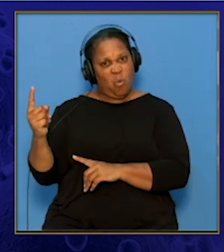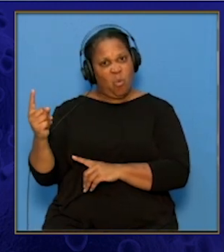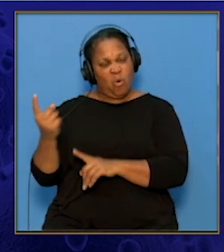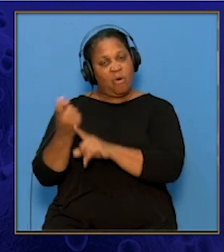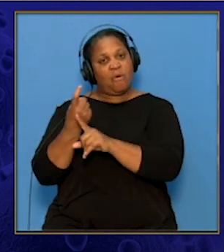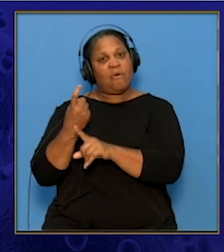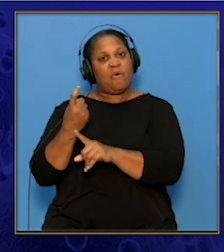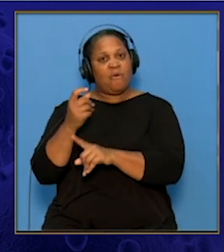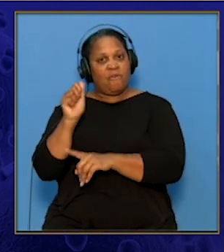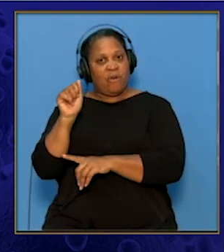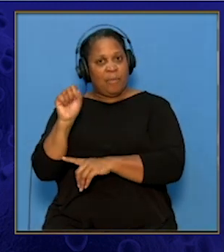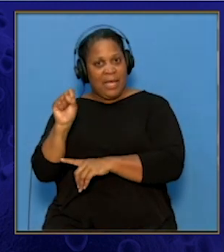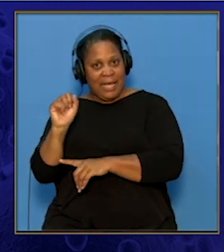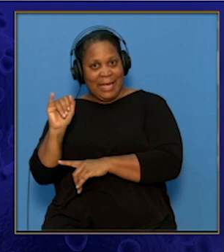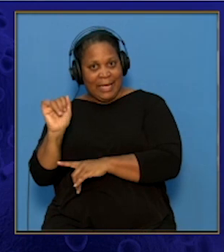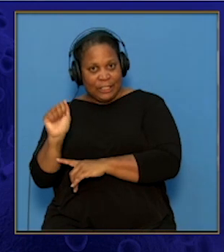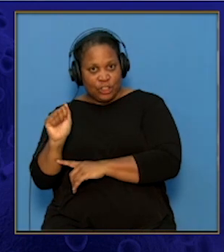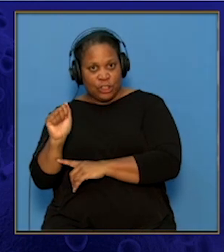from Asia.